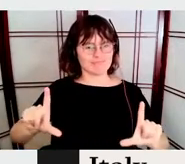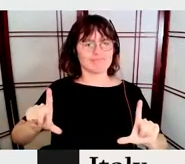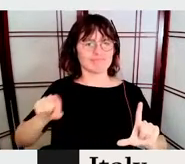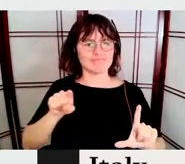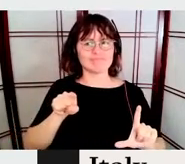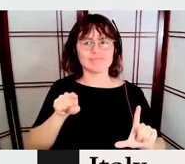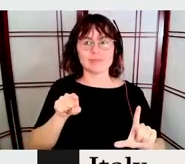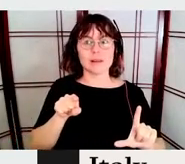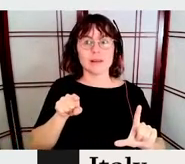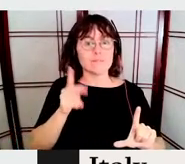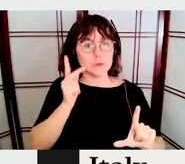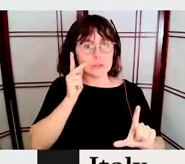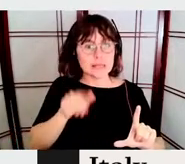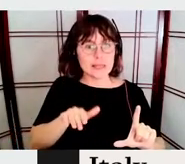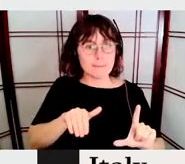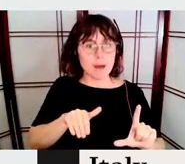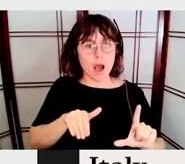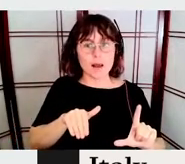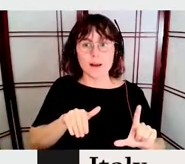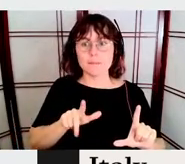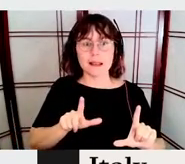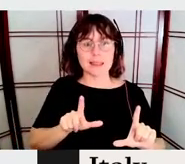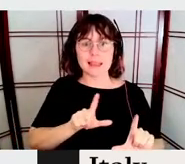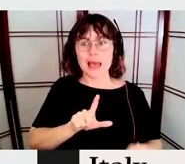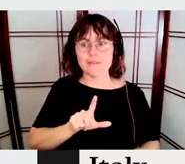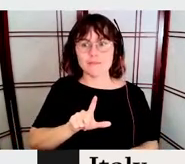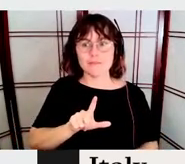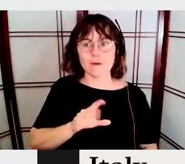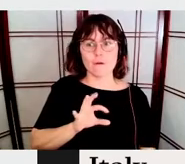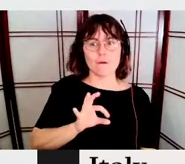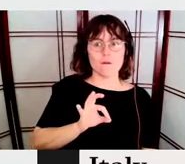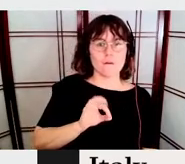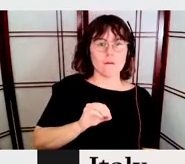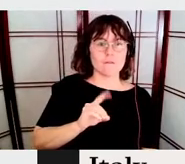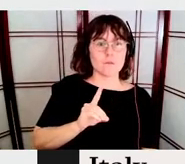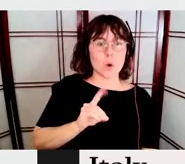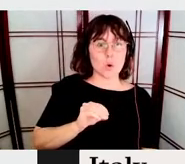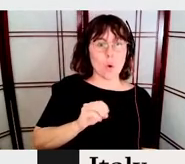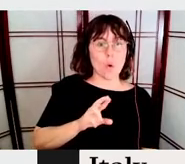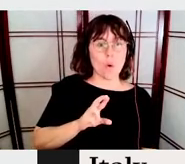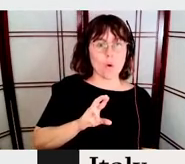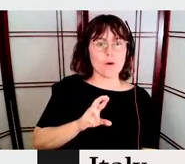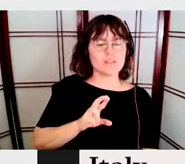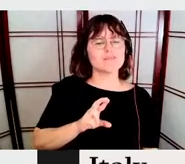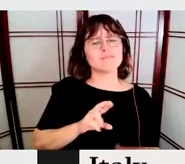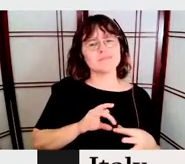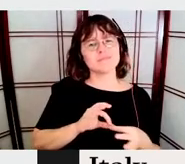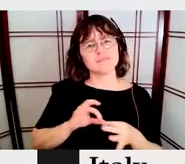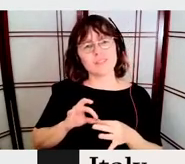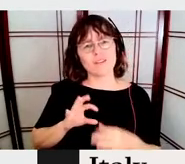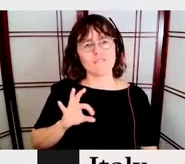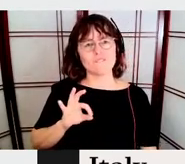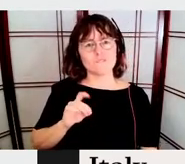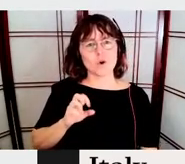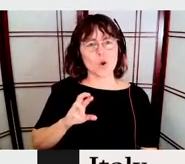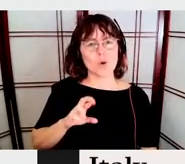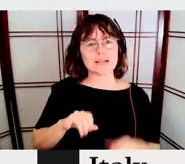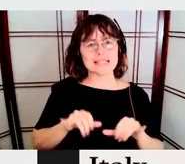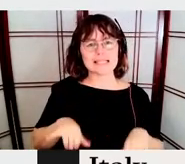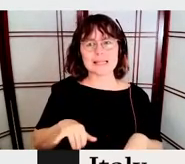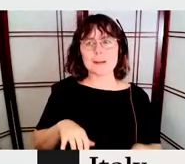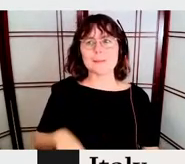the one that is on, on the bottom left that says Fodor and it responds to, to the Fodor, uh, system. The same with the sky,